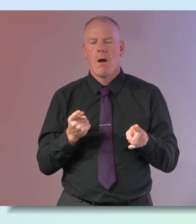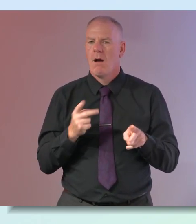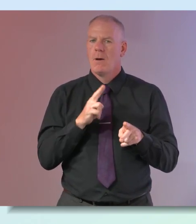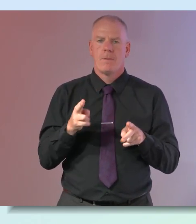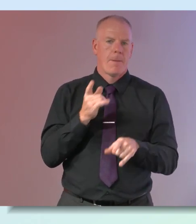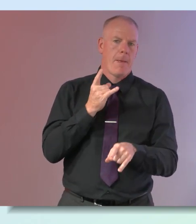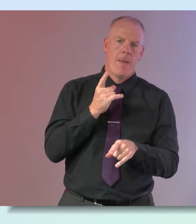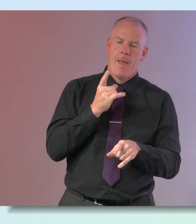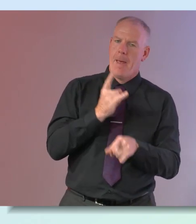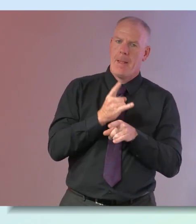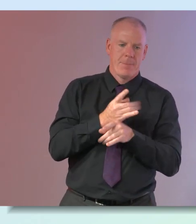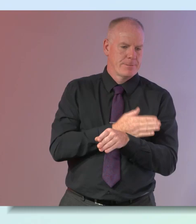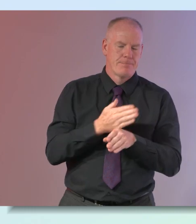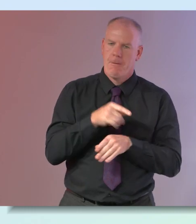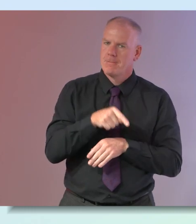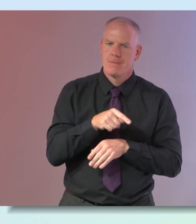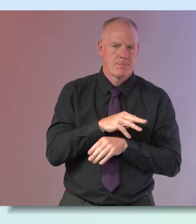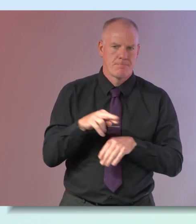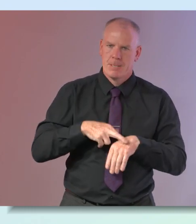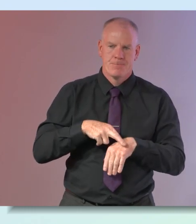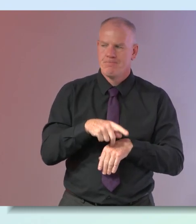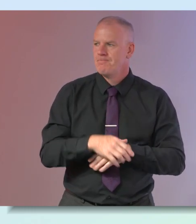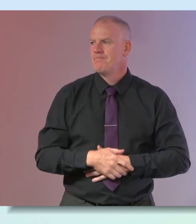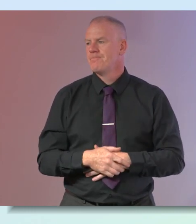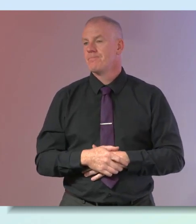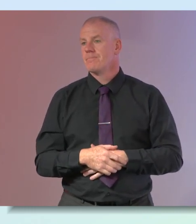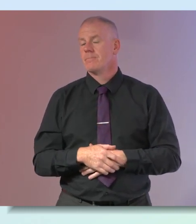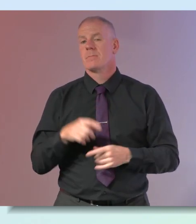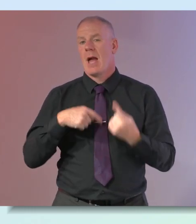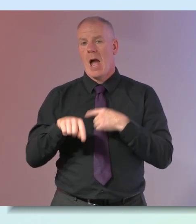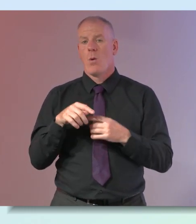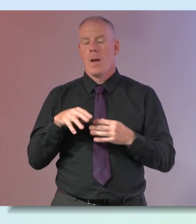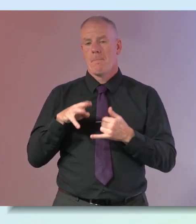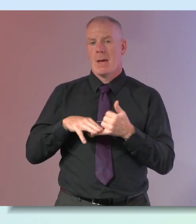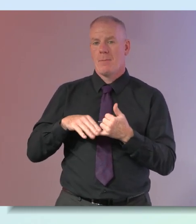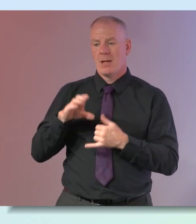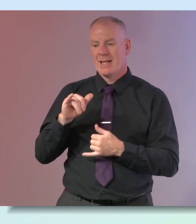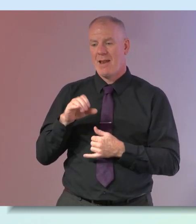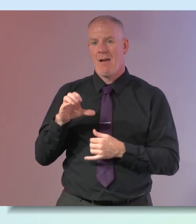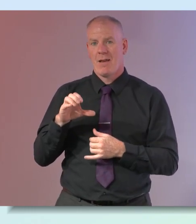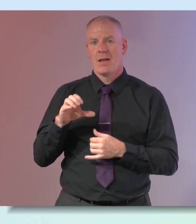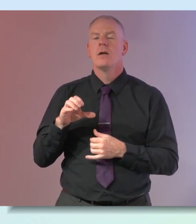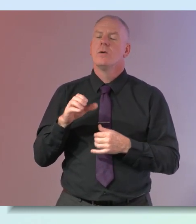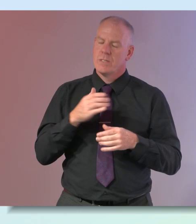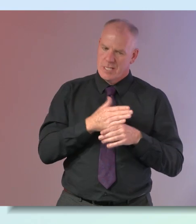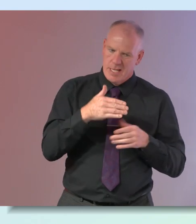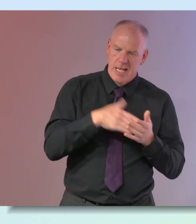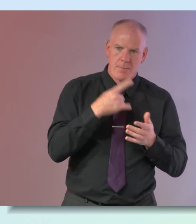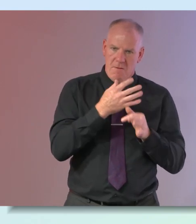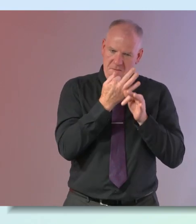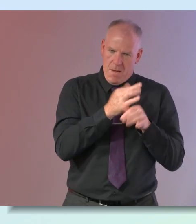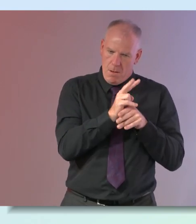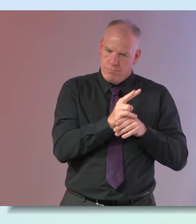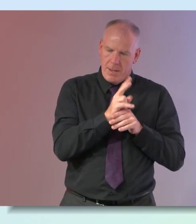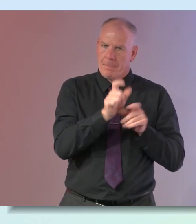not be wise to start it in our complex menopause clinic i will say that we do start it but we're following very